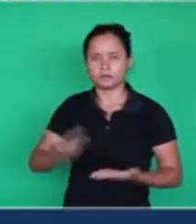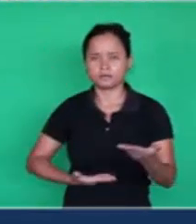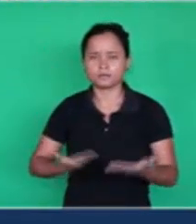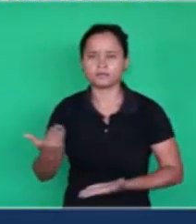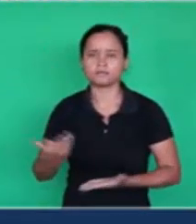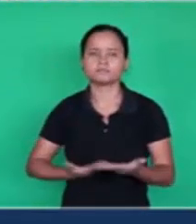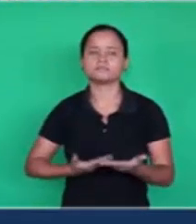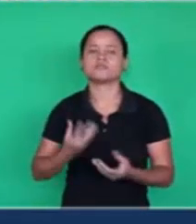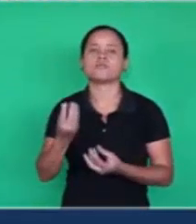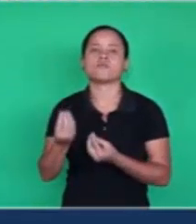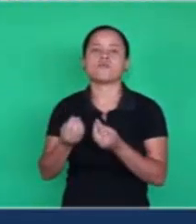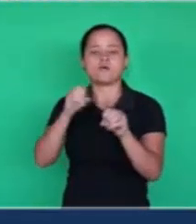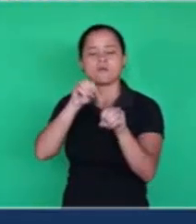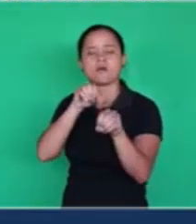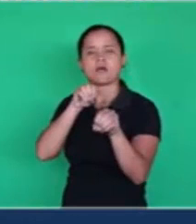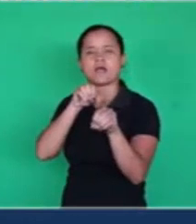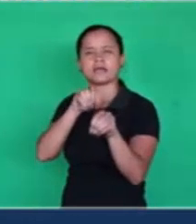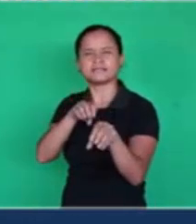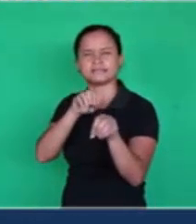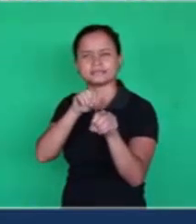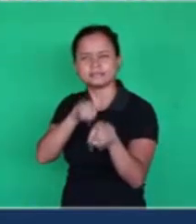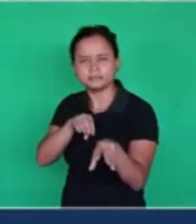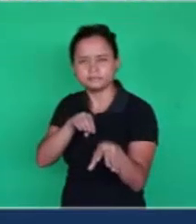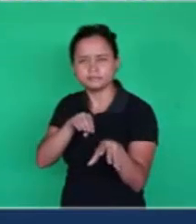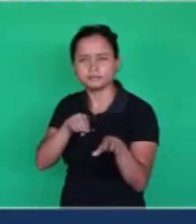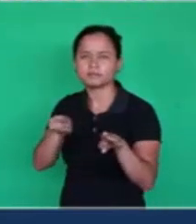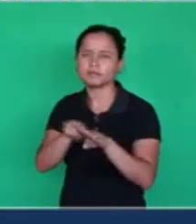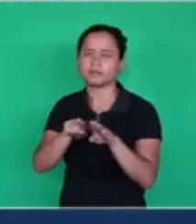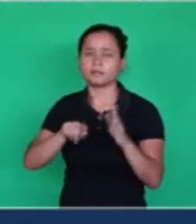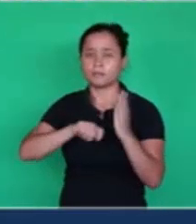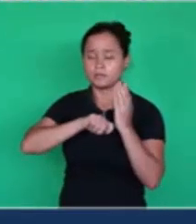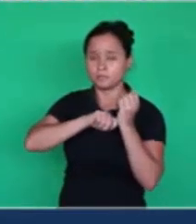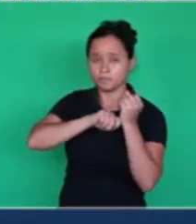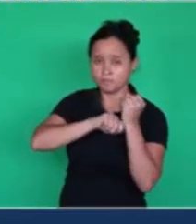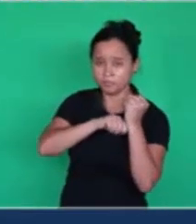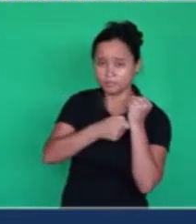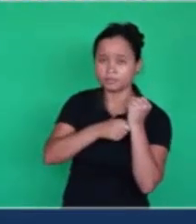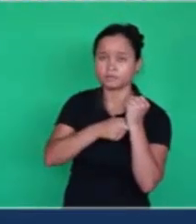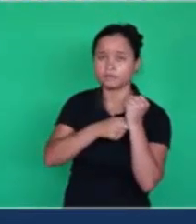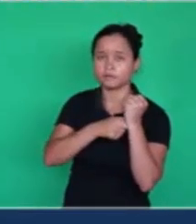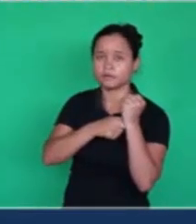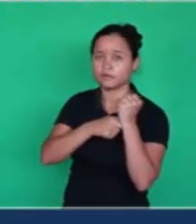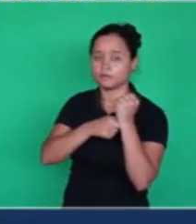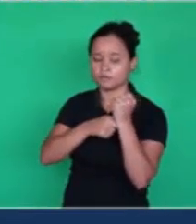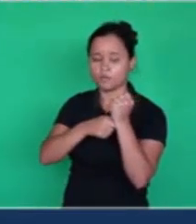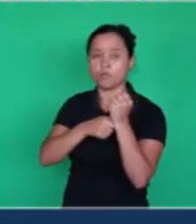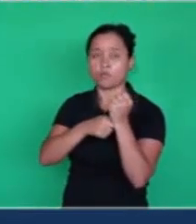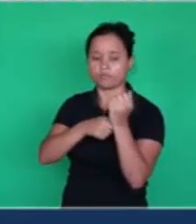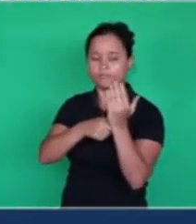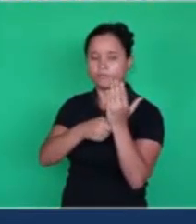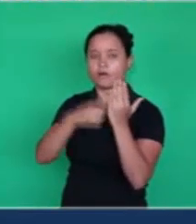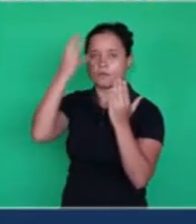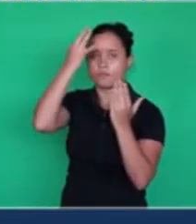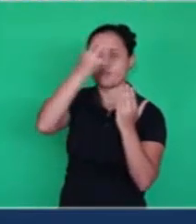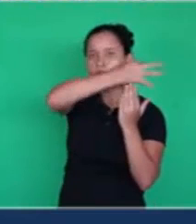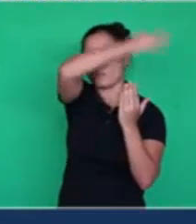to the believer through the teachings and mysteries enlightened by the Holy Spirit.